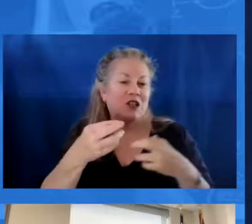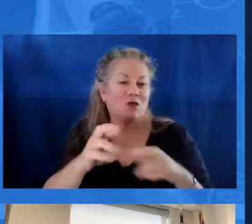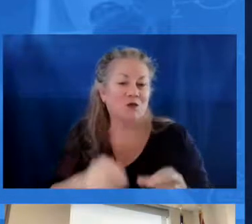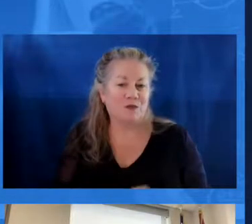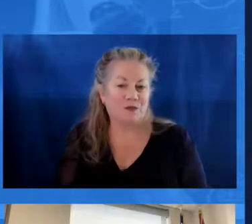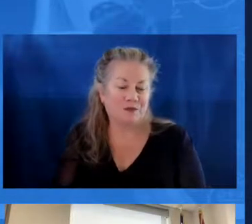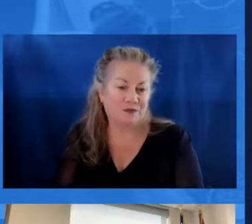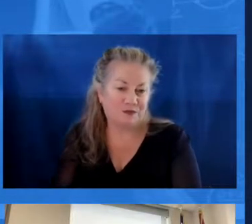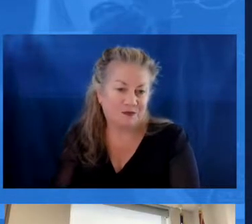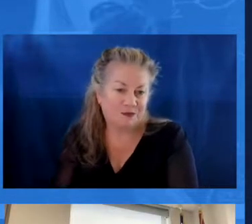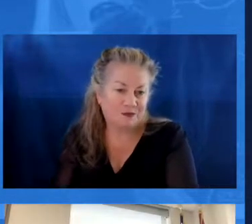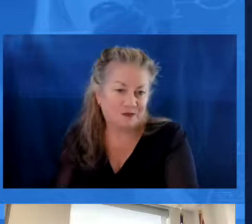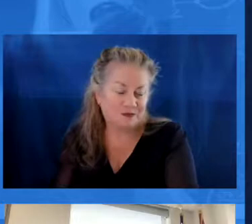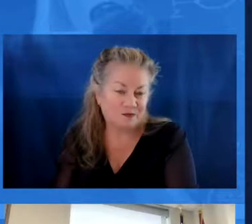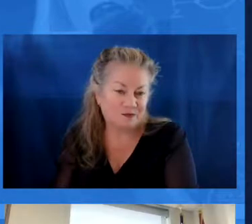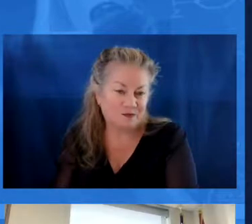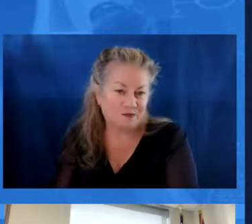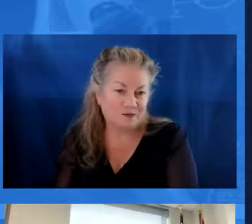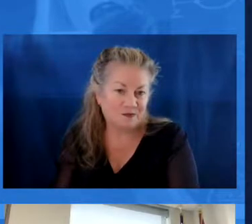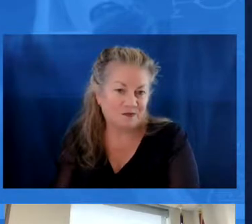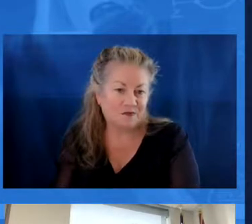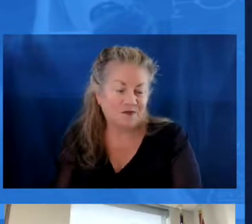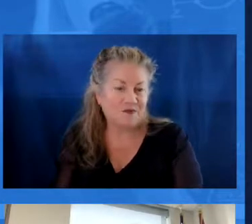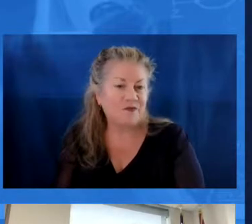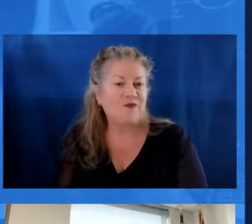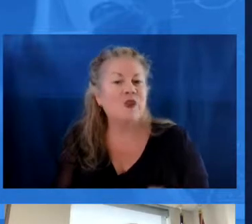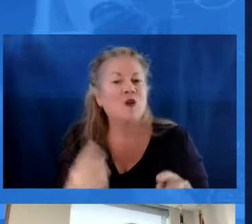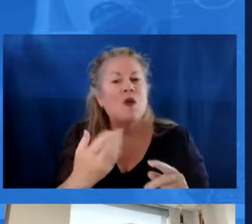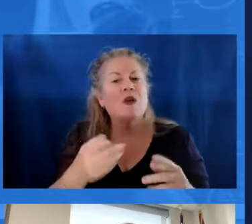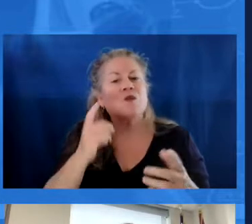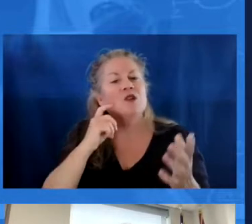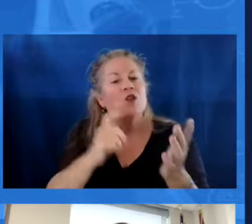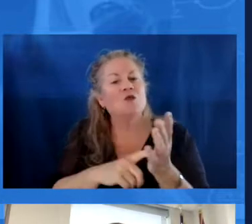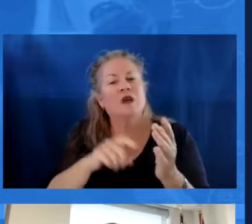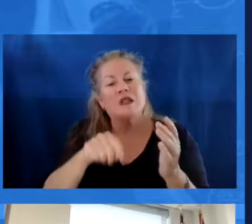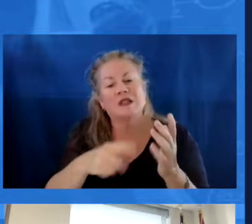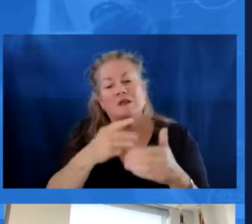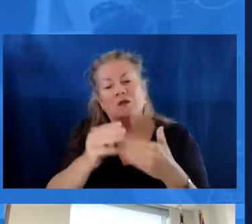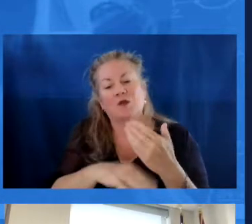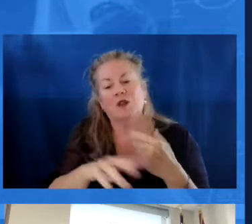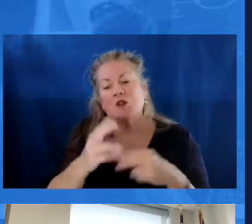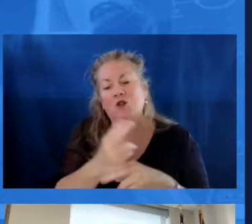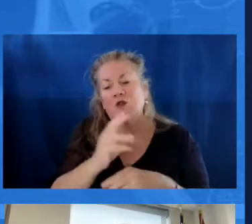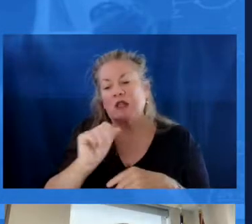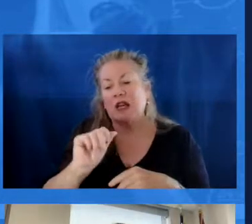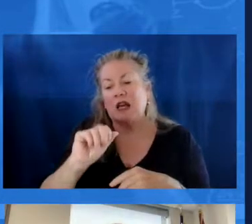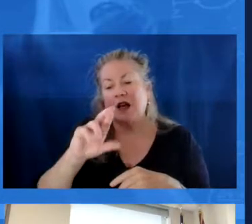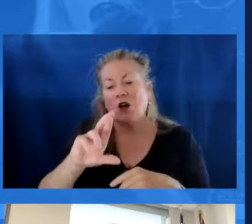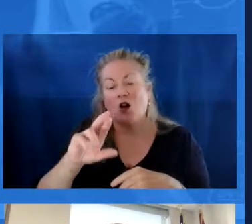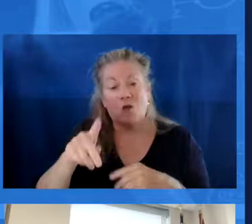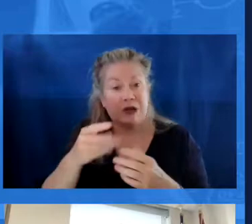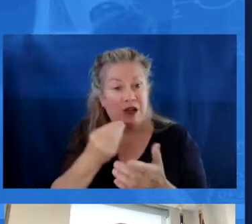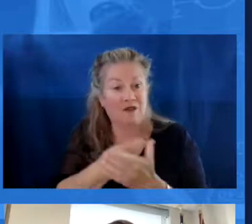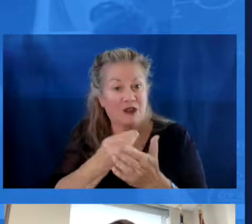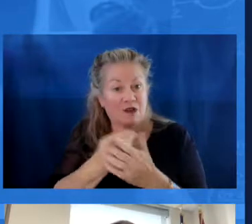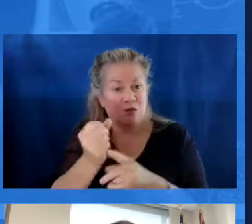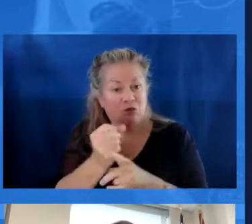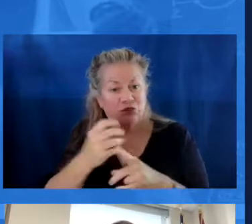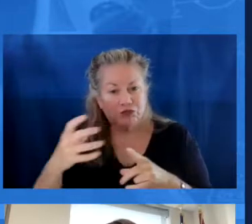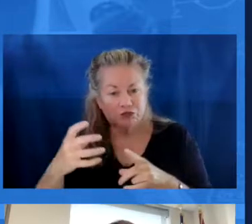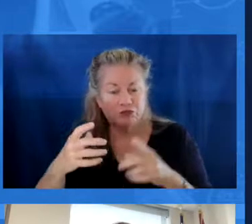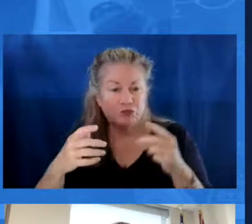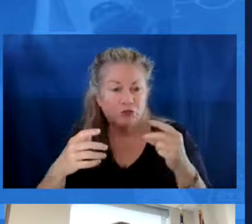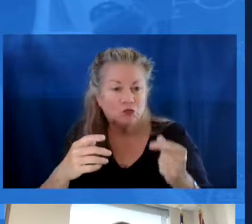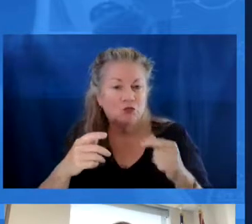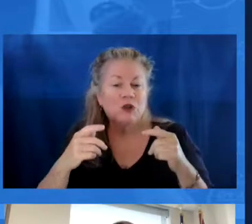classroom. And one of the things that we've noticed about the Clarksville Montgomery program, again, using the ARP funds to be able to expand